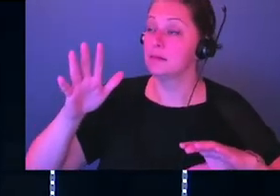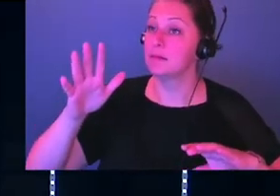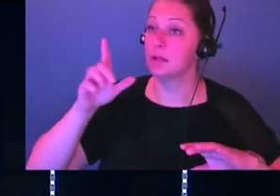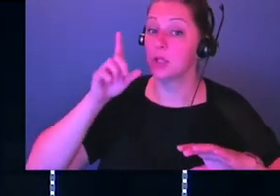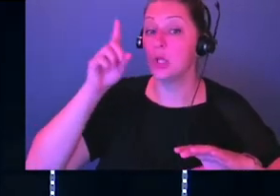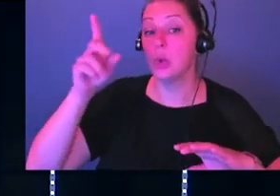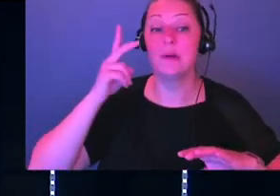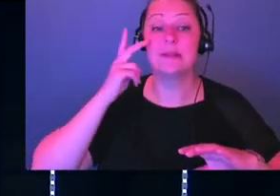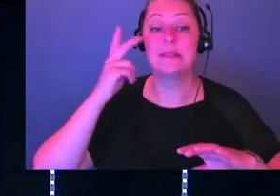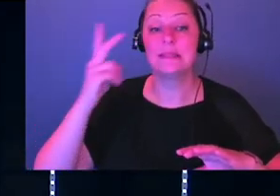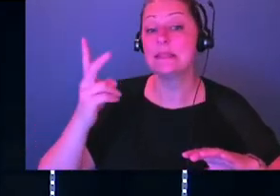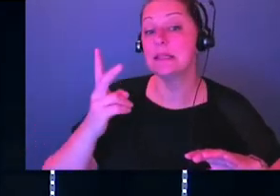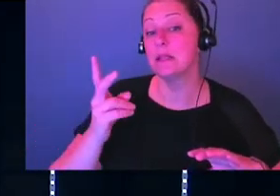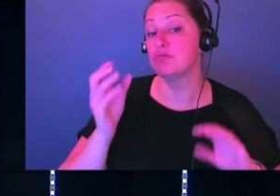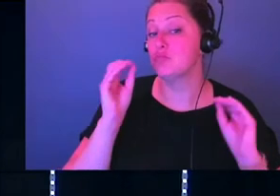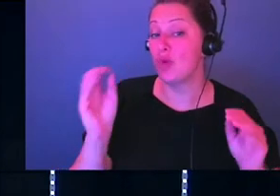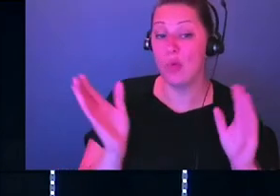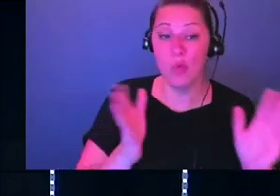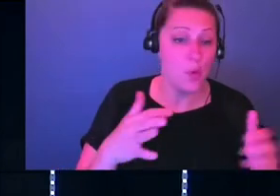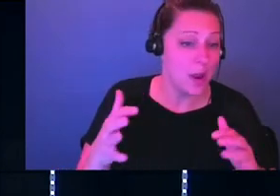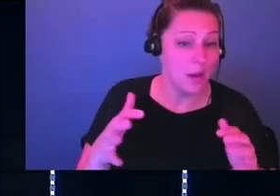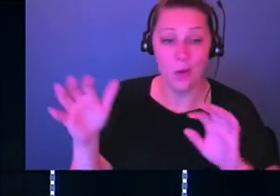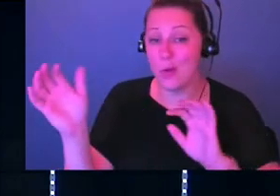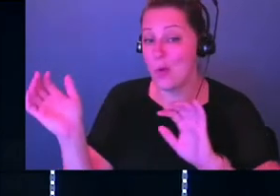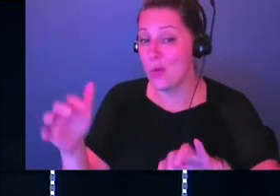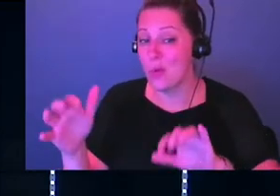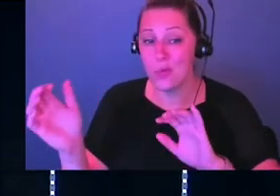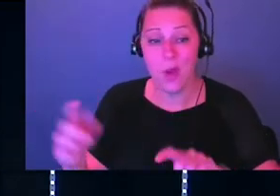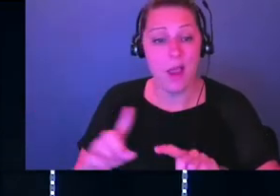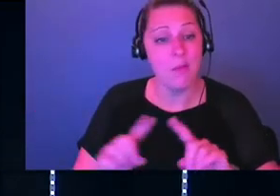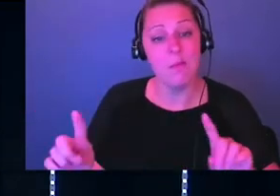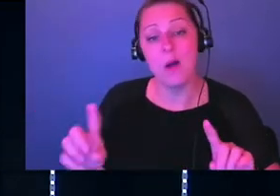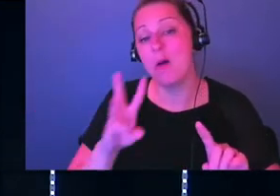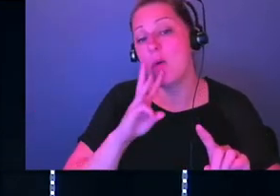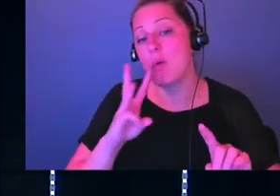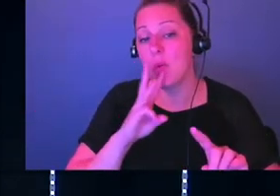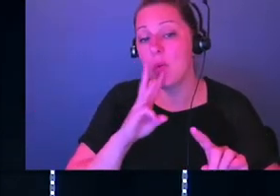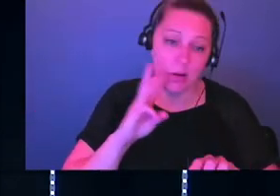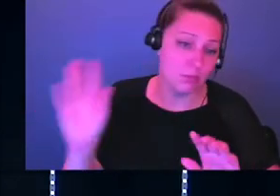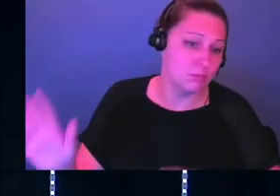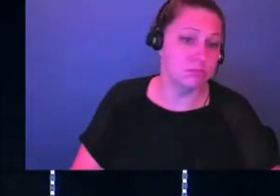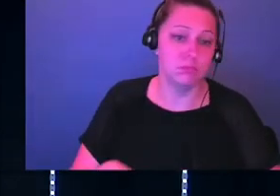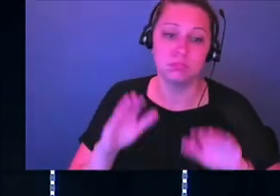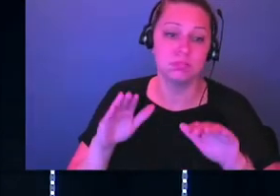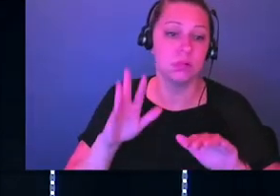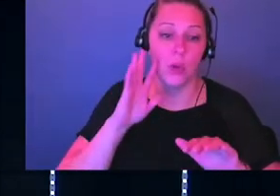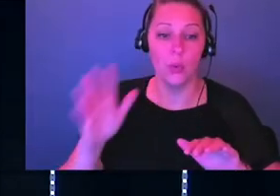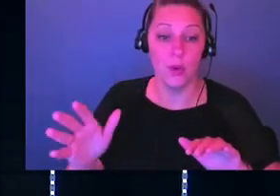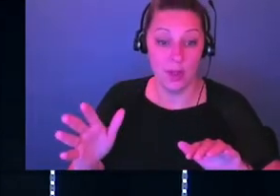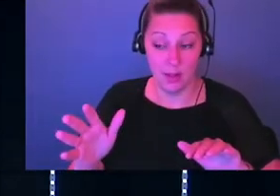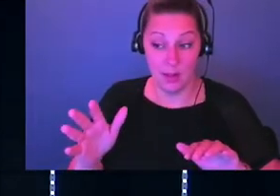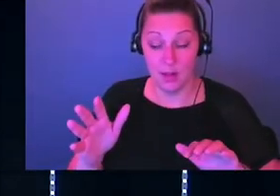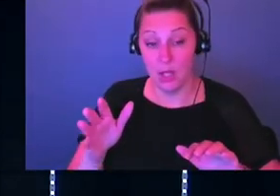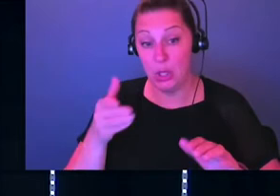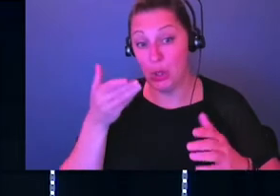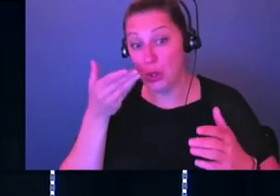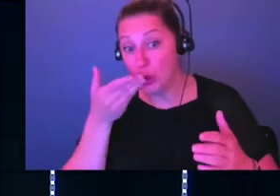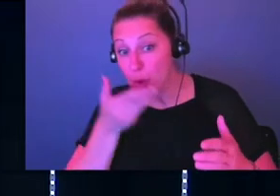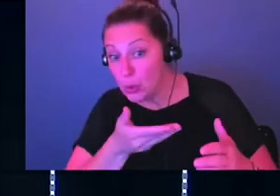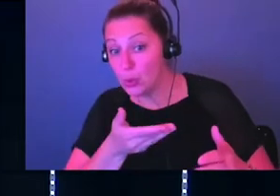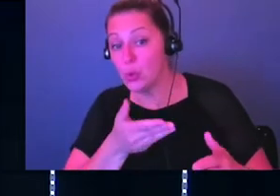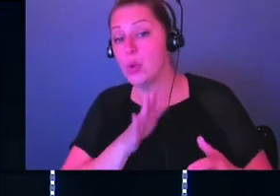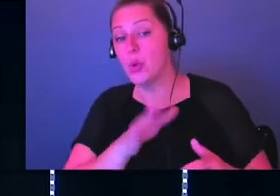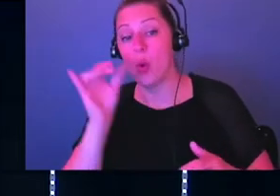You will see neither wind nor rain, yet this valley will be filled with water and you, your